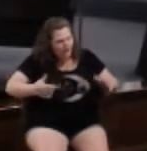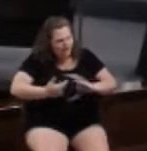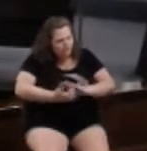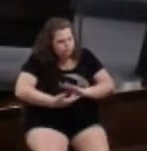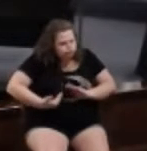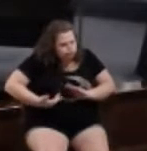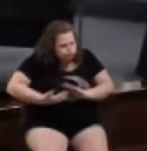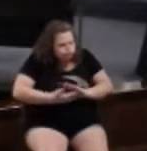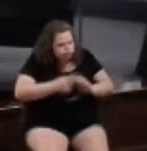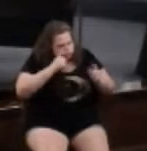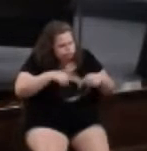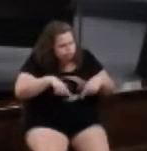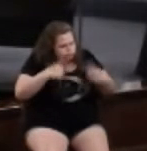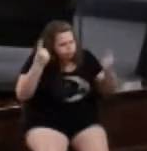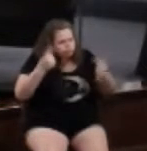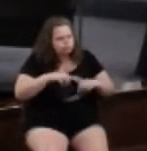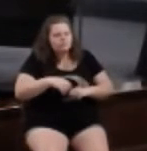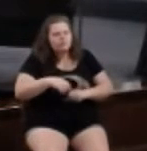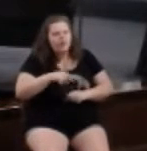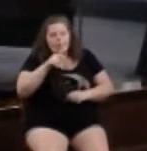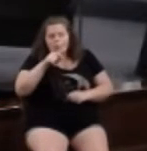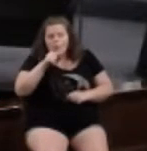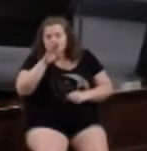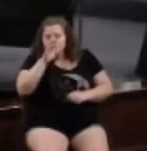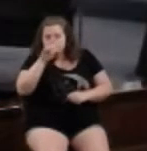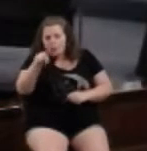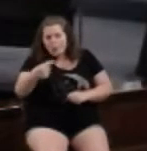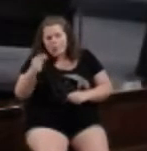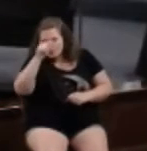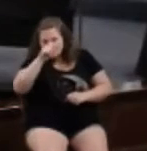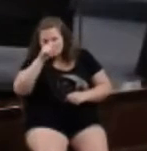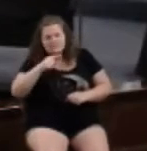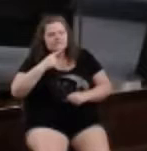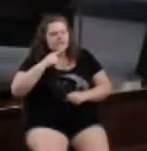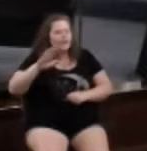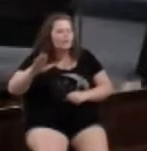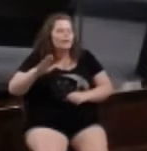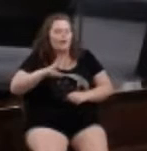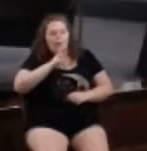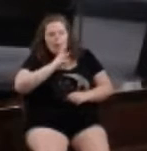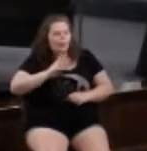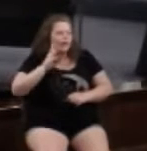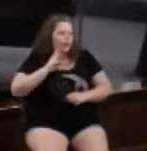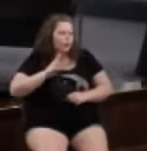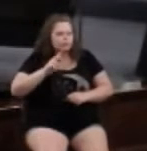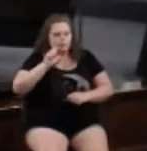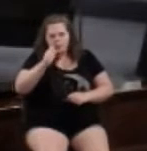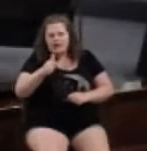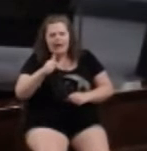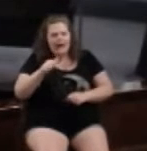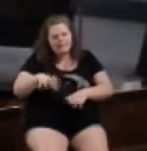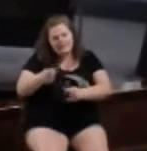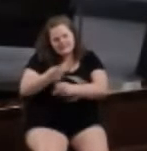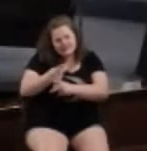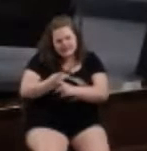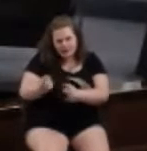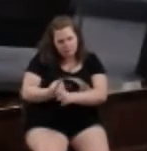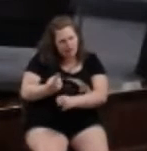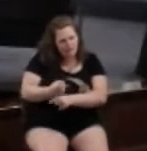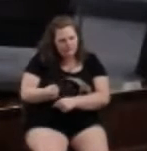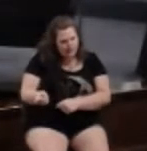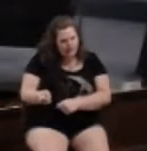discontent. Those who spoke only Greek complained that their widows were not being taken care of properly,